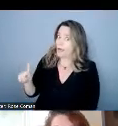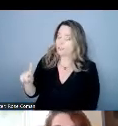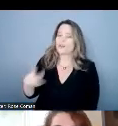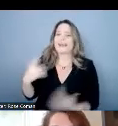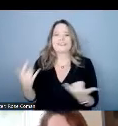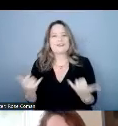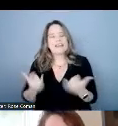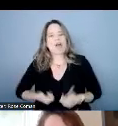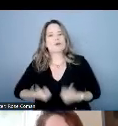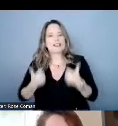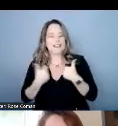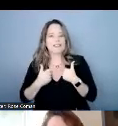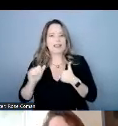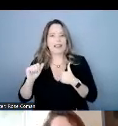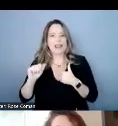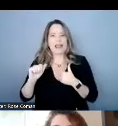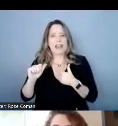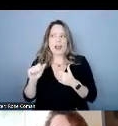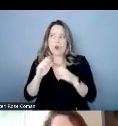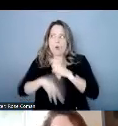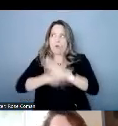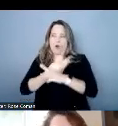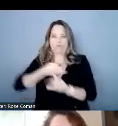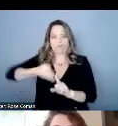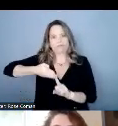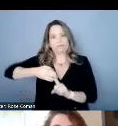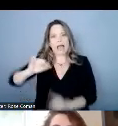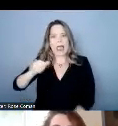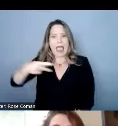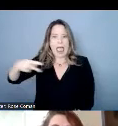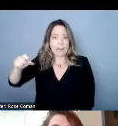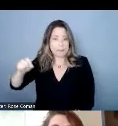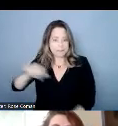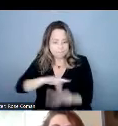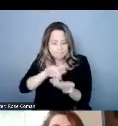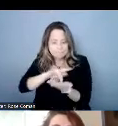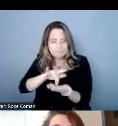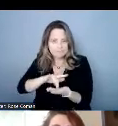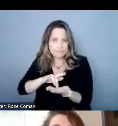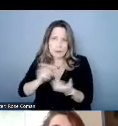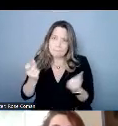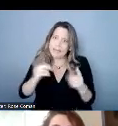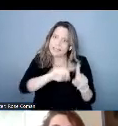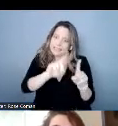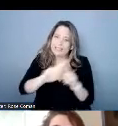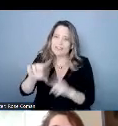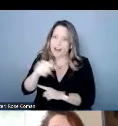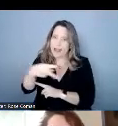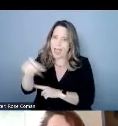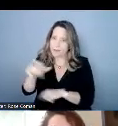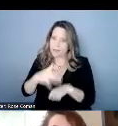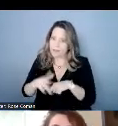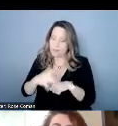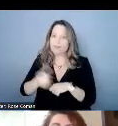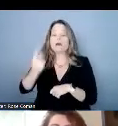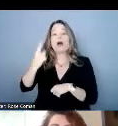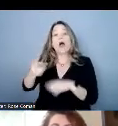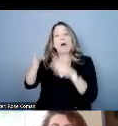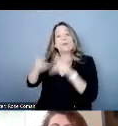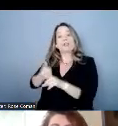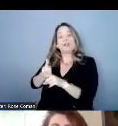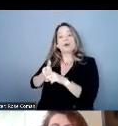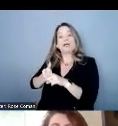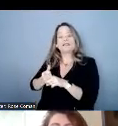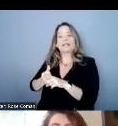in an app-based mobile world there's lots of applications out there somebody who is a telecommunications relay